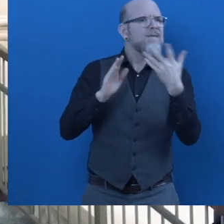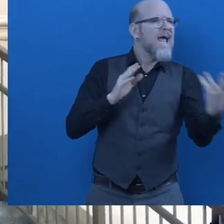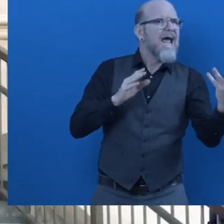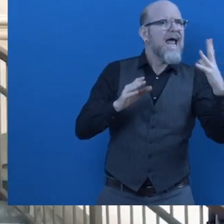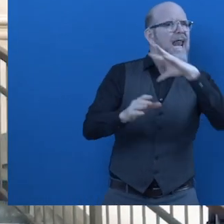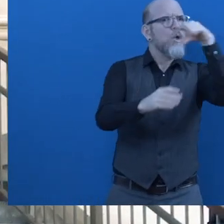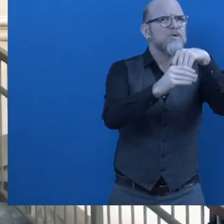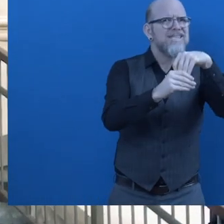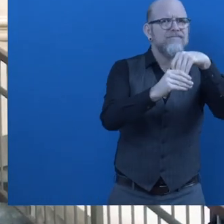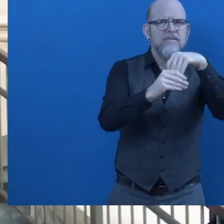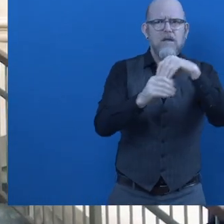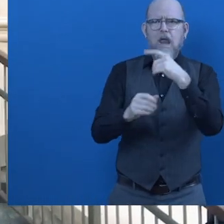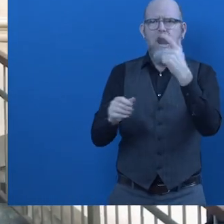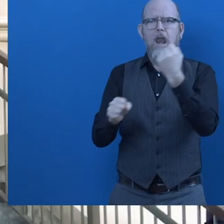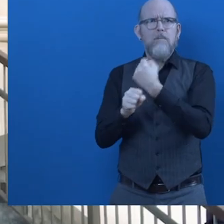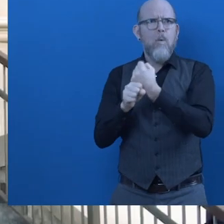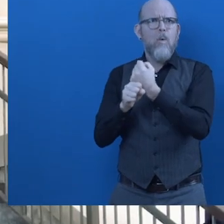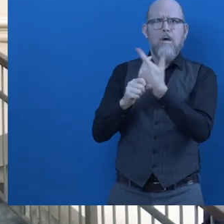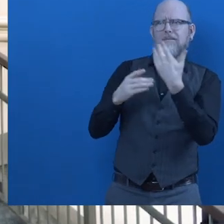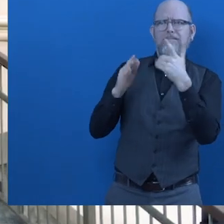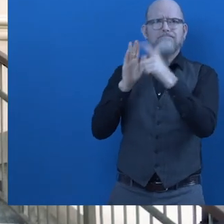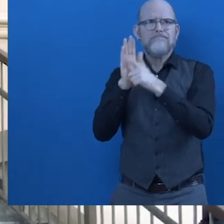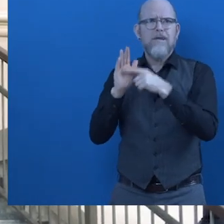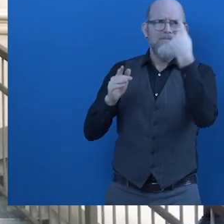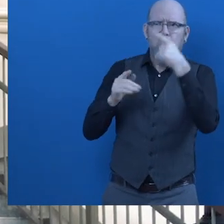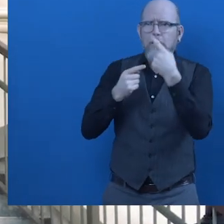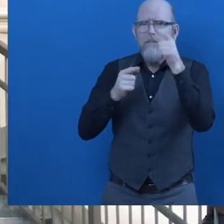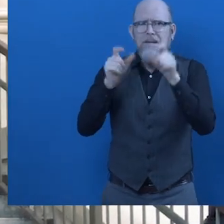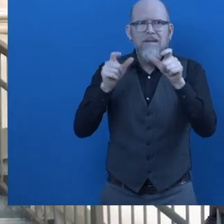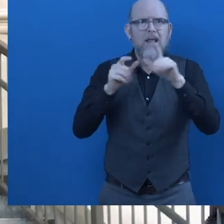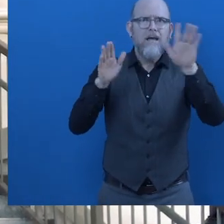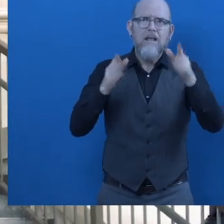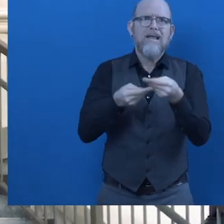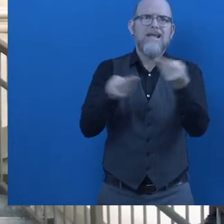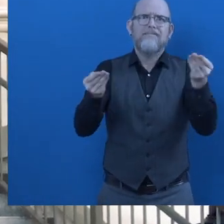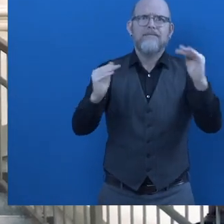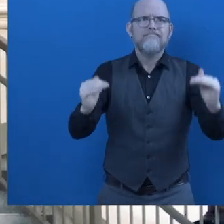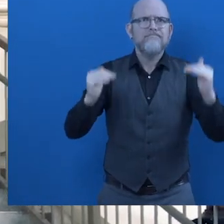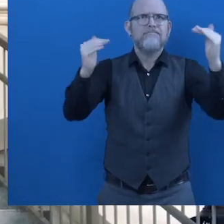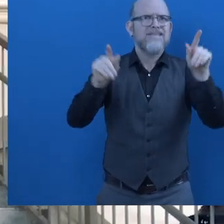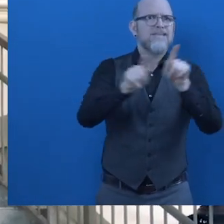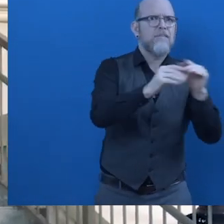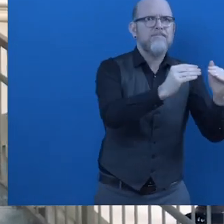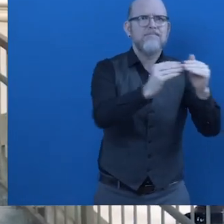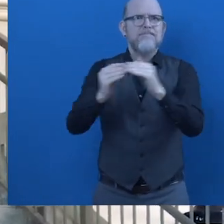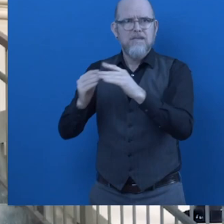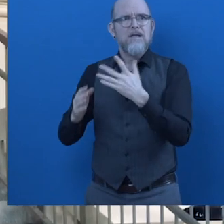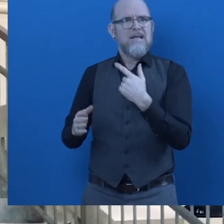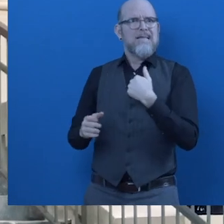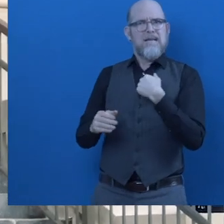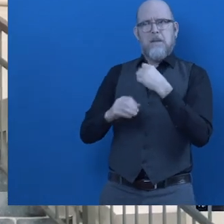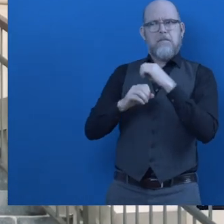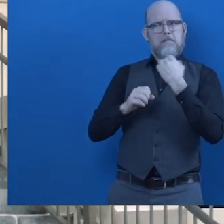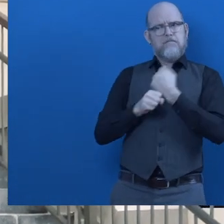workforce development policies that address barriers and improve opportunities for all individuals. SEED works with